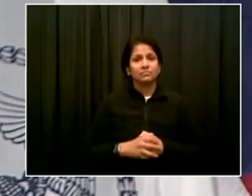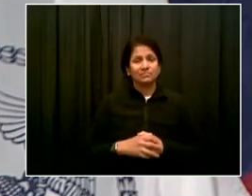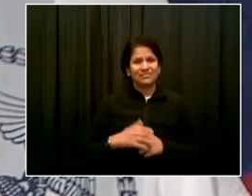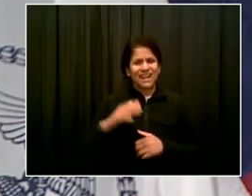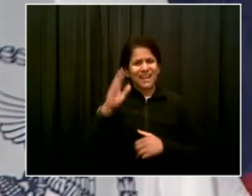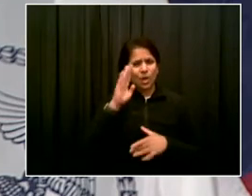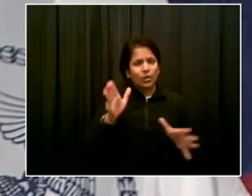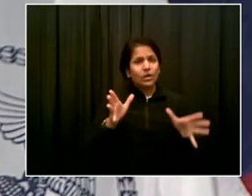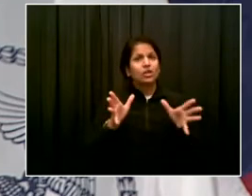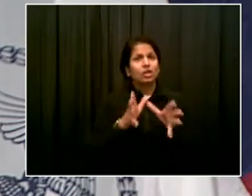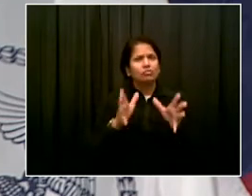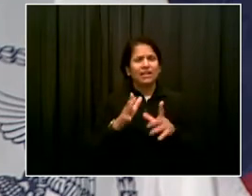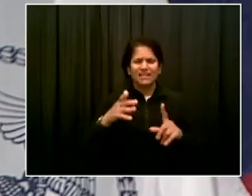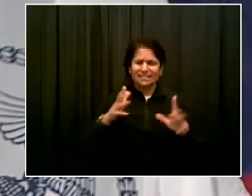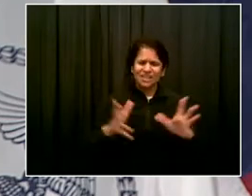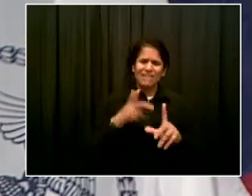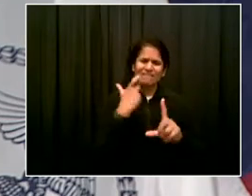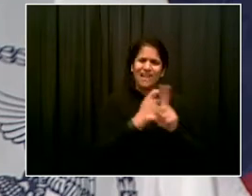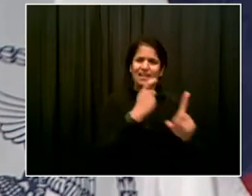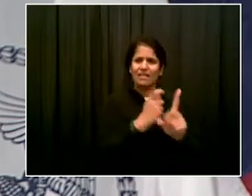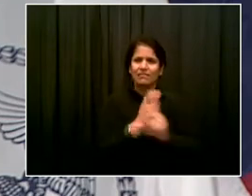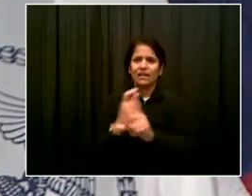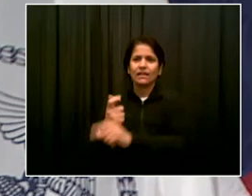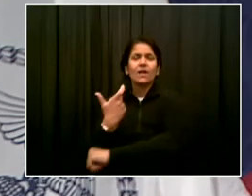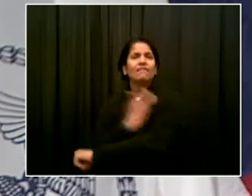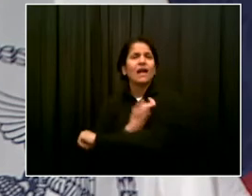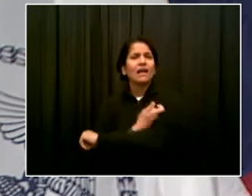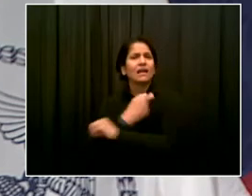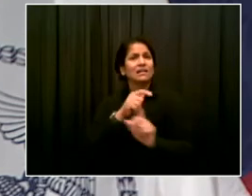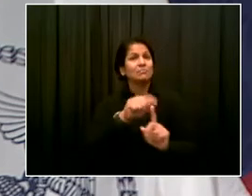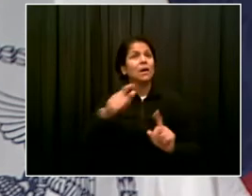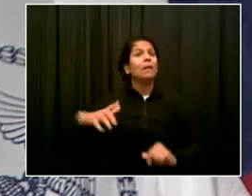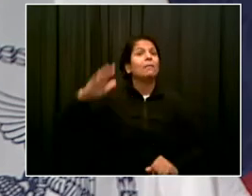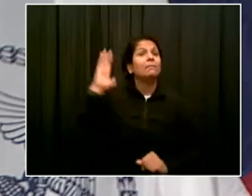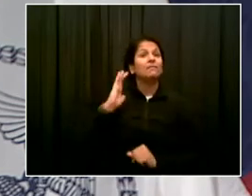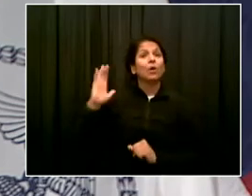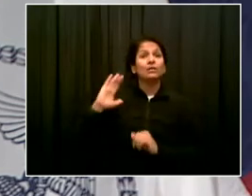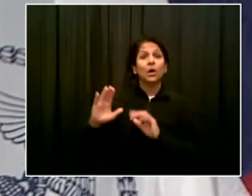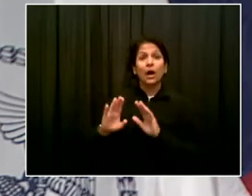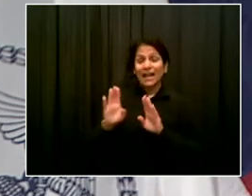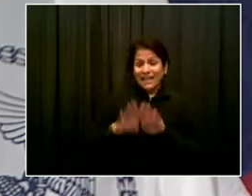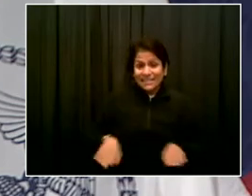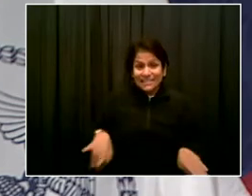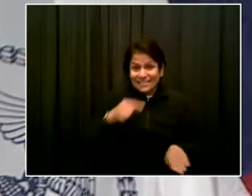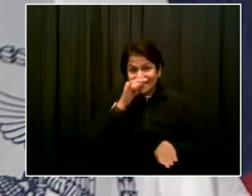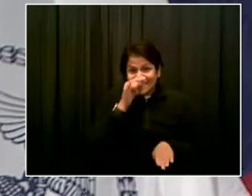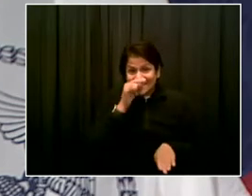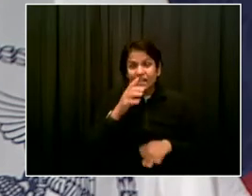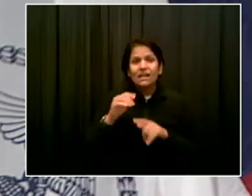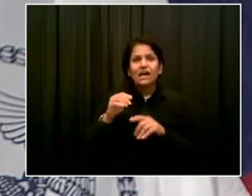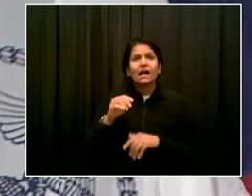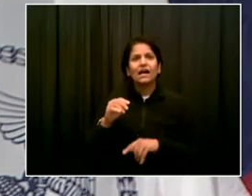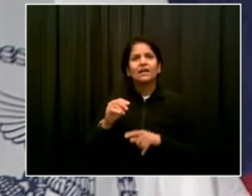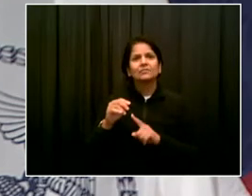kids against measles. And the enforcement was pretty vigorous.